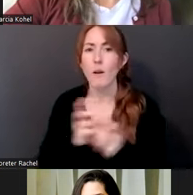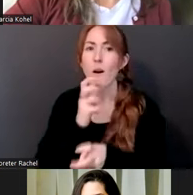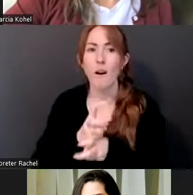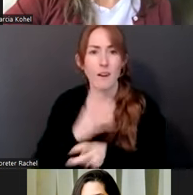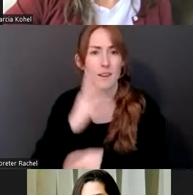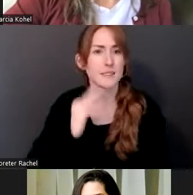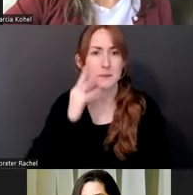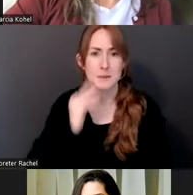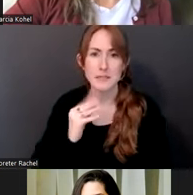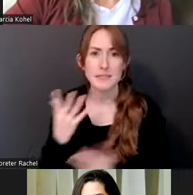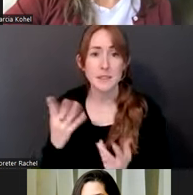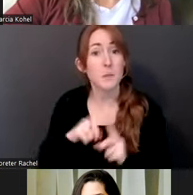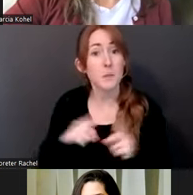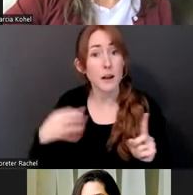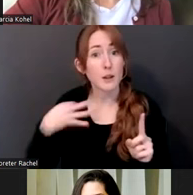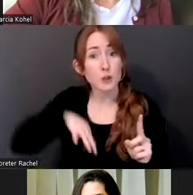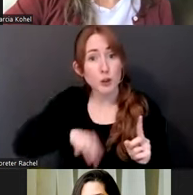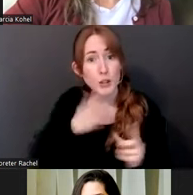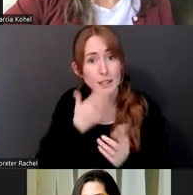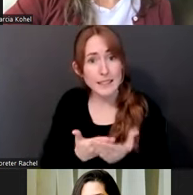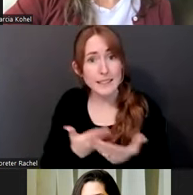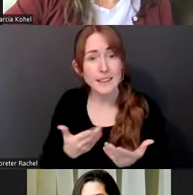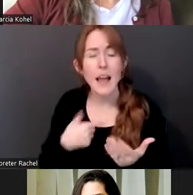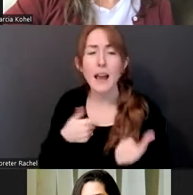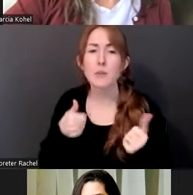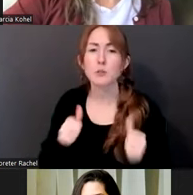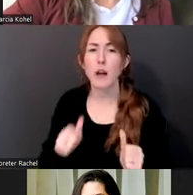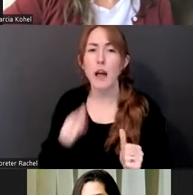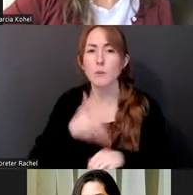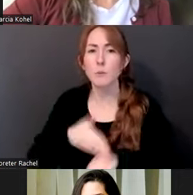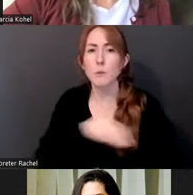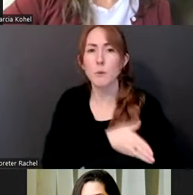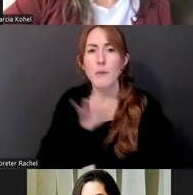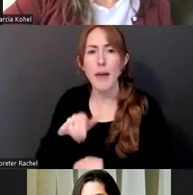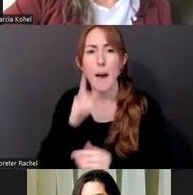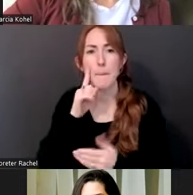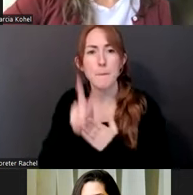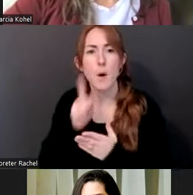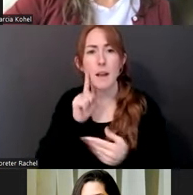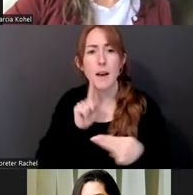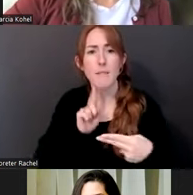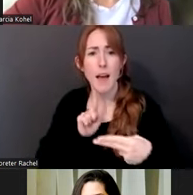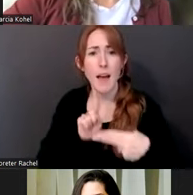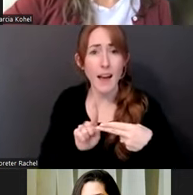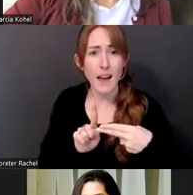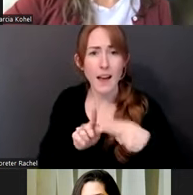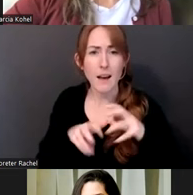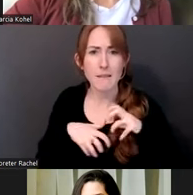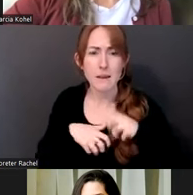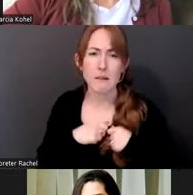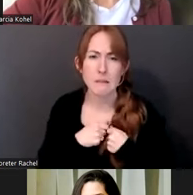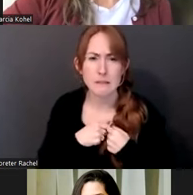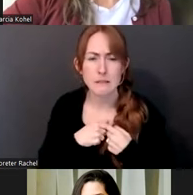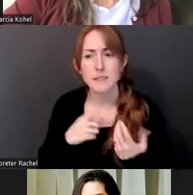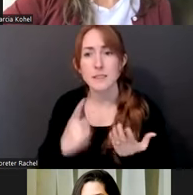Yeah. And I think I'm trying to do better about those grieving moments as well. And sometimes that can be an hour. Sometimes it can be a day. Sometimes it's a